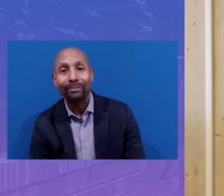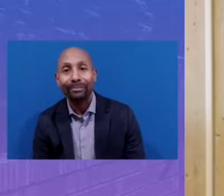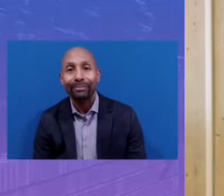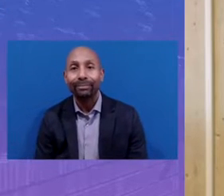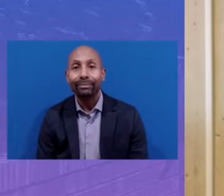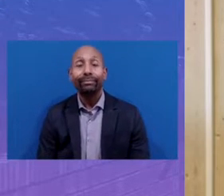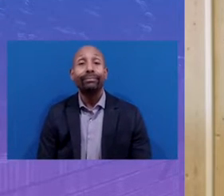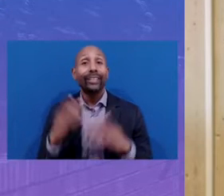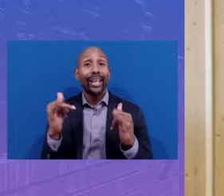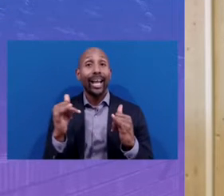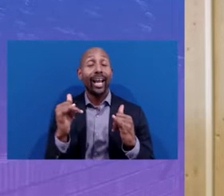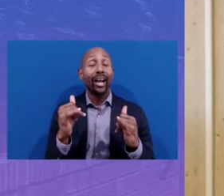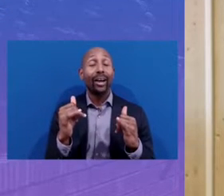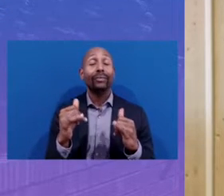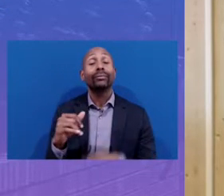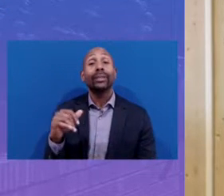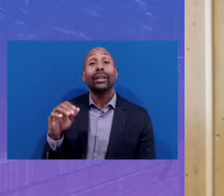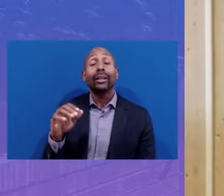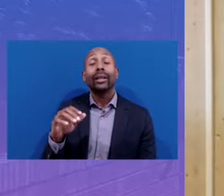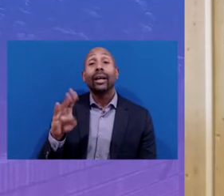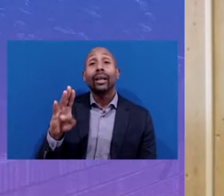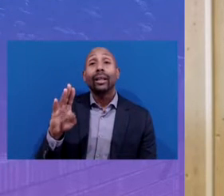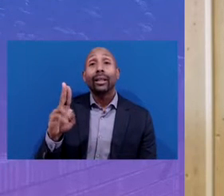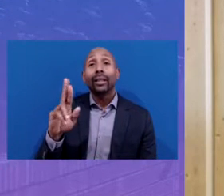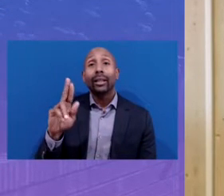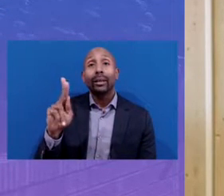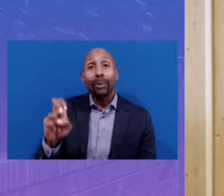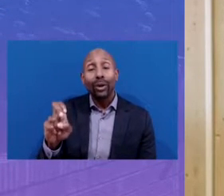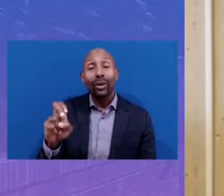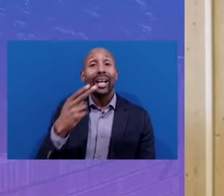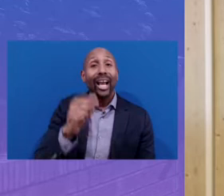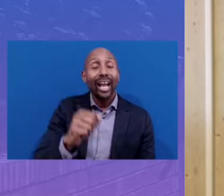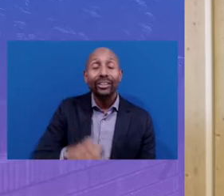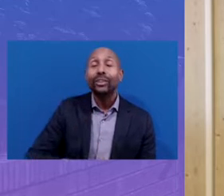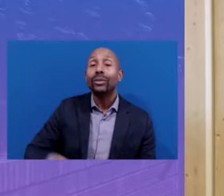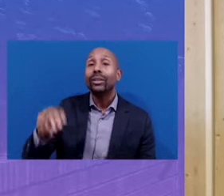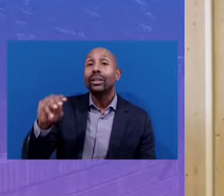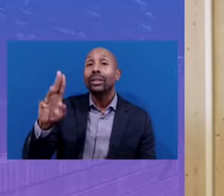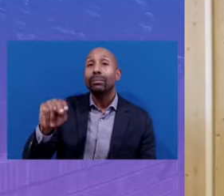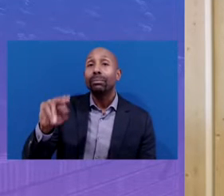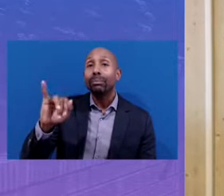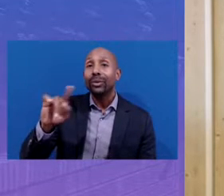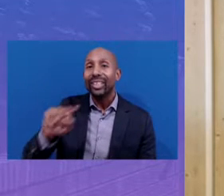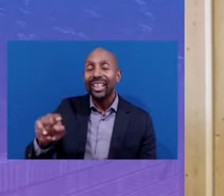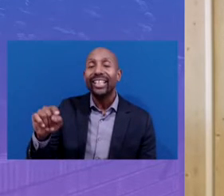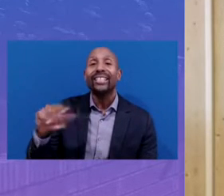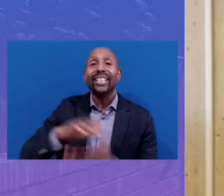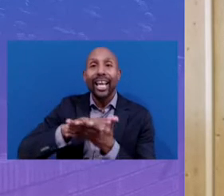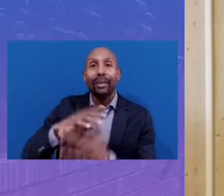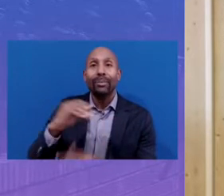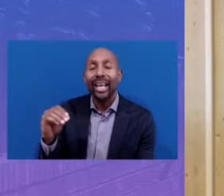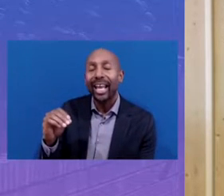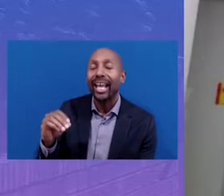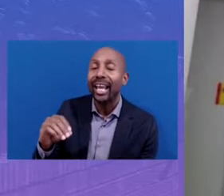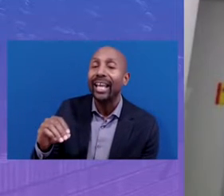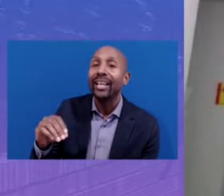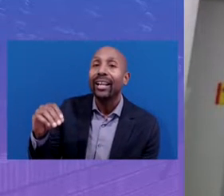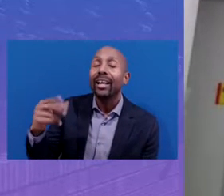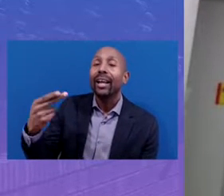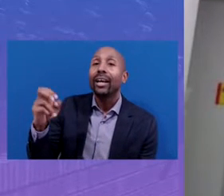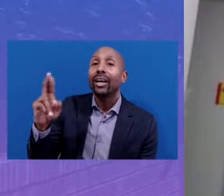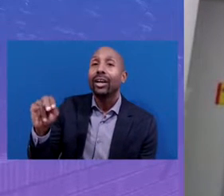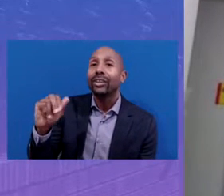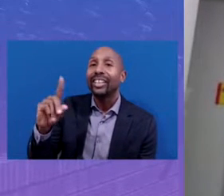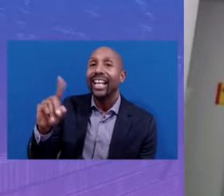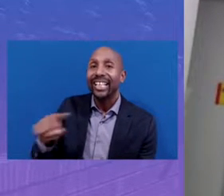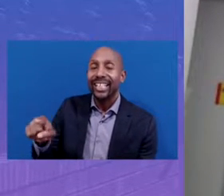So, now let's see what the Burke High, Muniz Academy, and Hernandez teams have to share about our Promising Pilot program. And